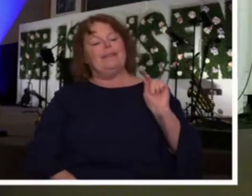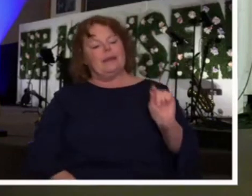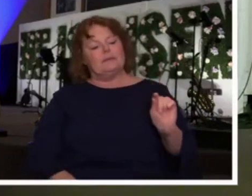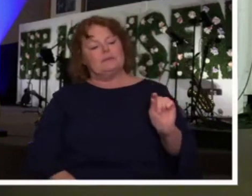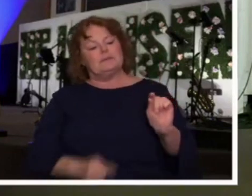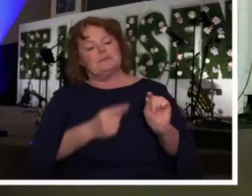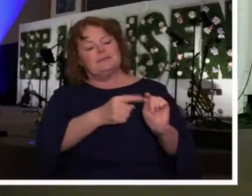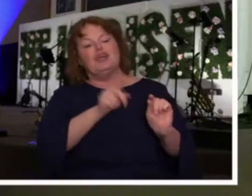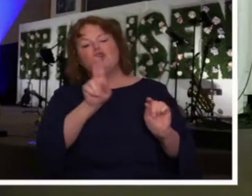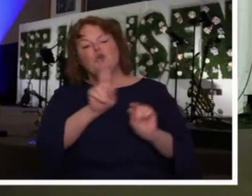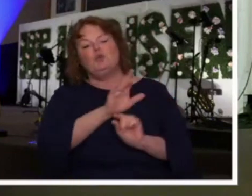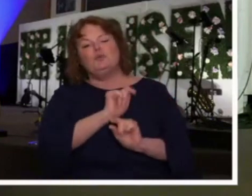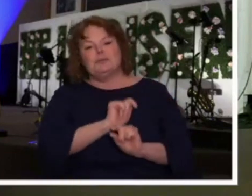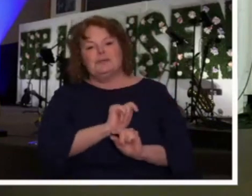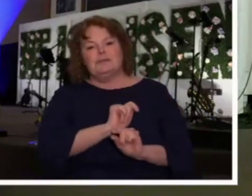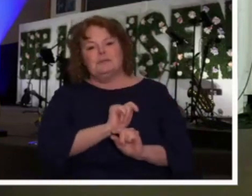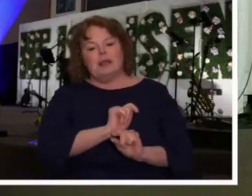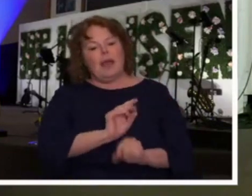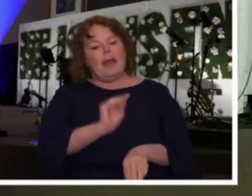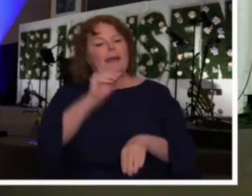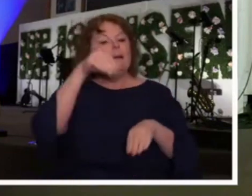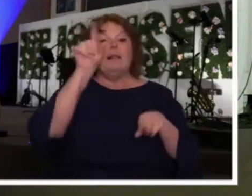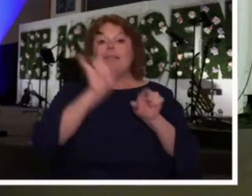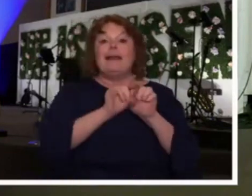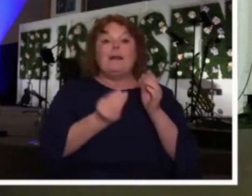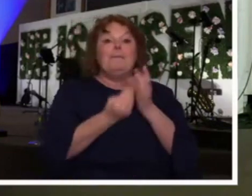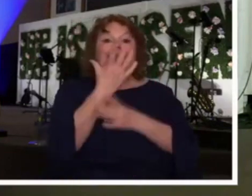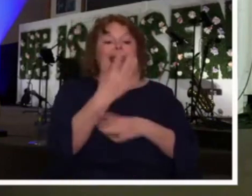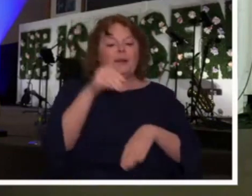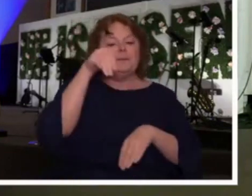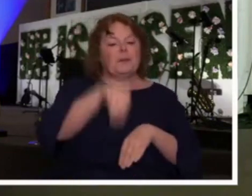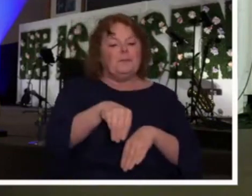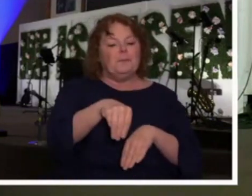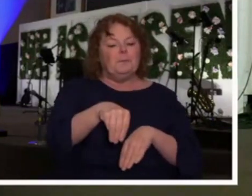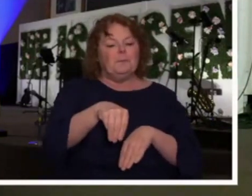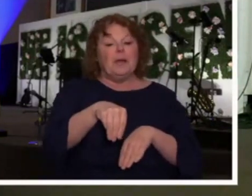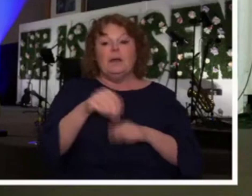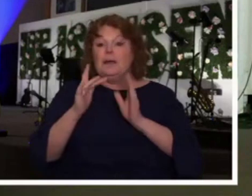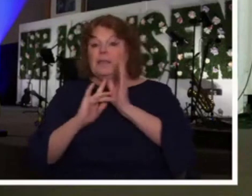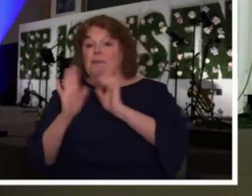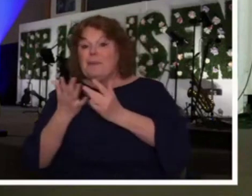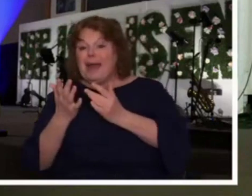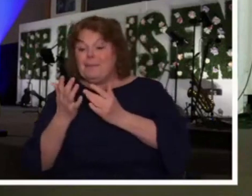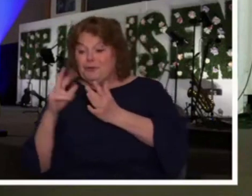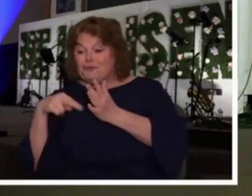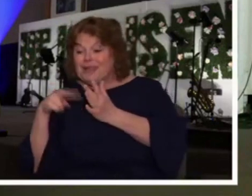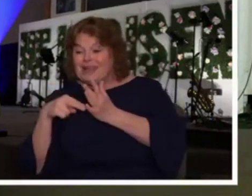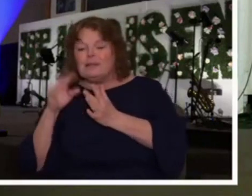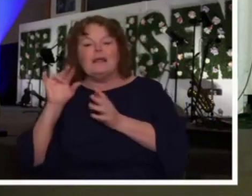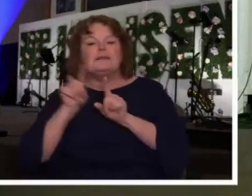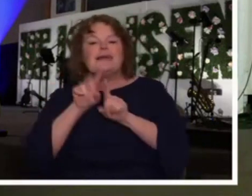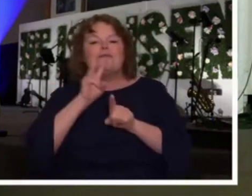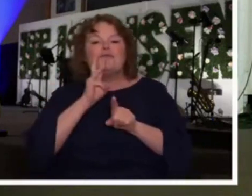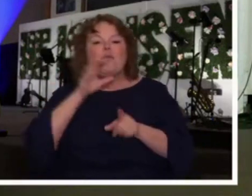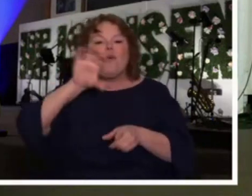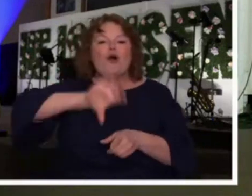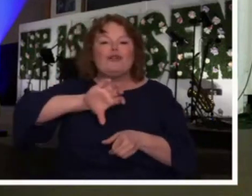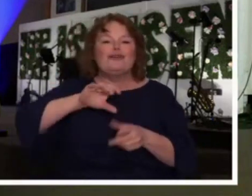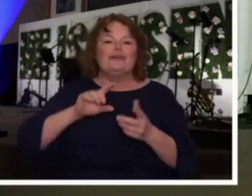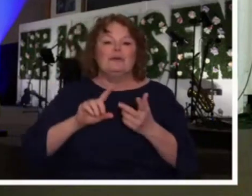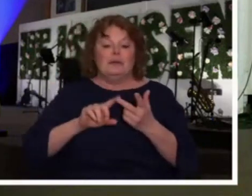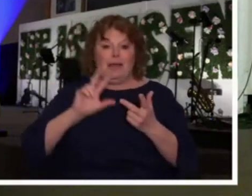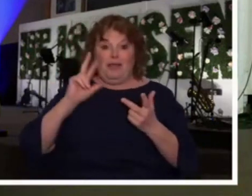them, water them in the Word, and watch what we do together. And then lastly, we need to learn to